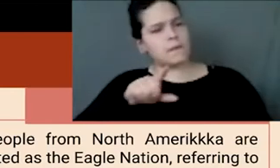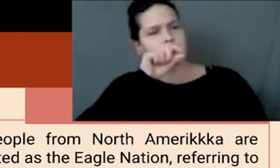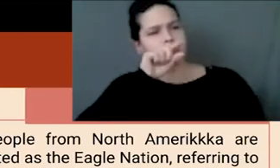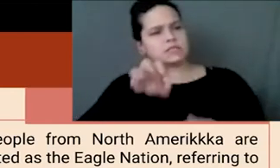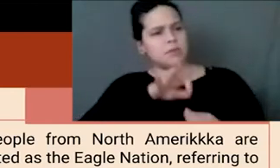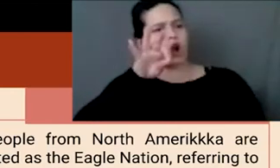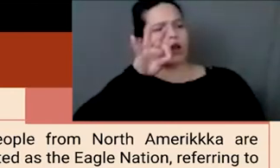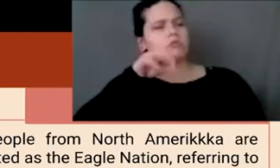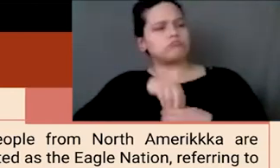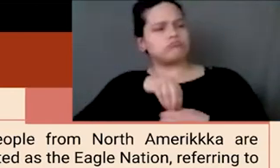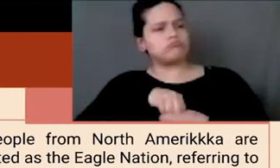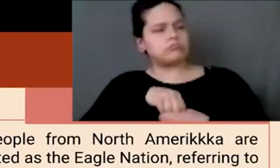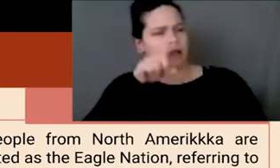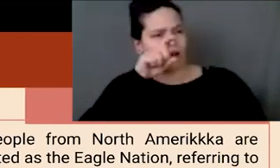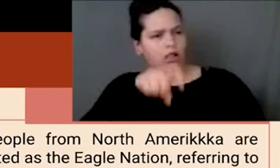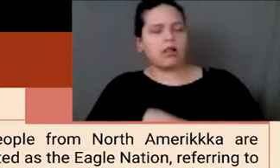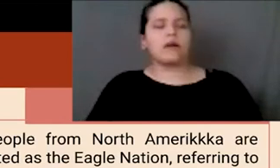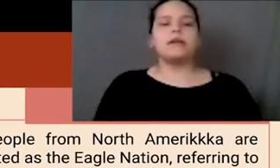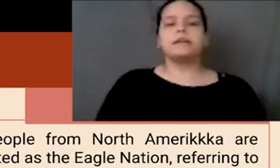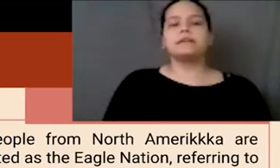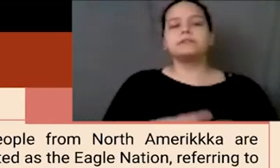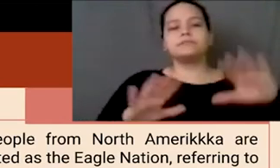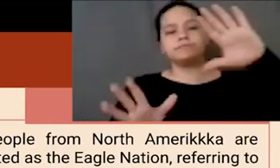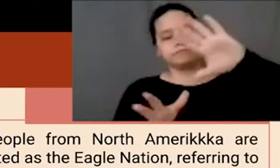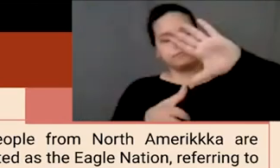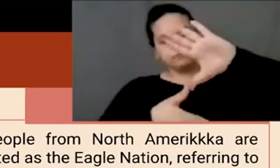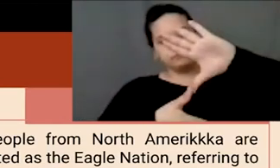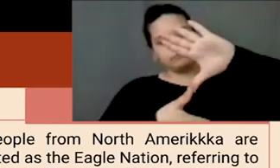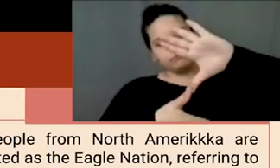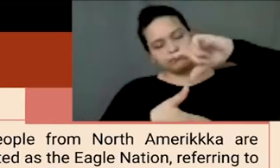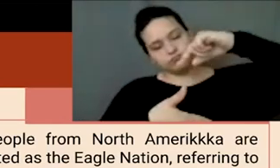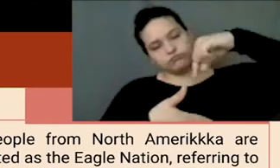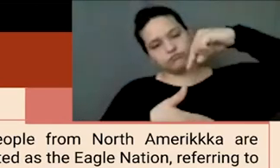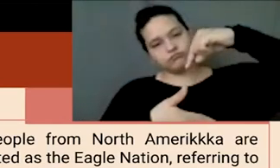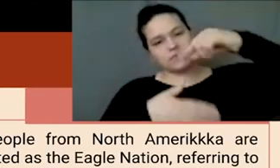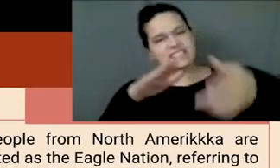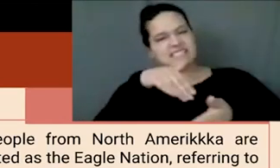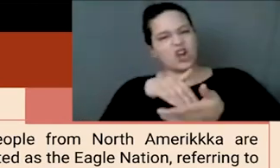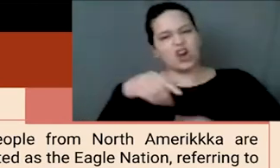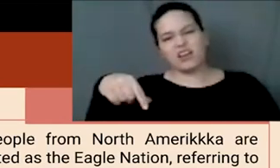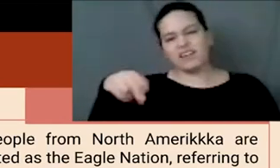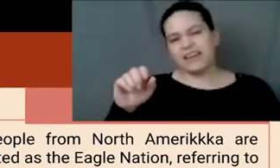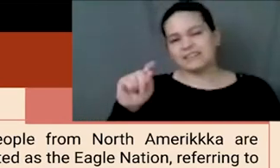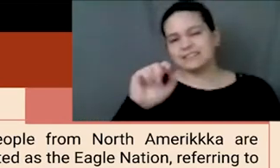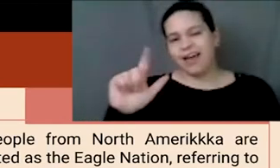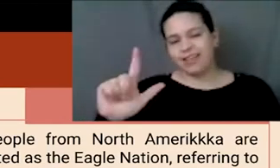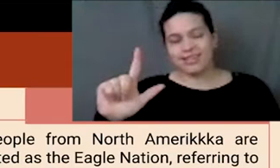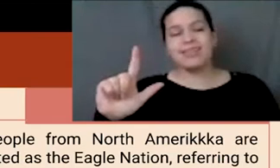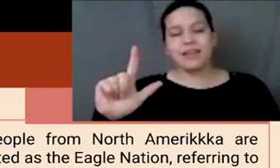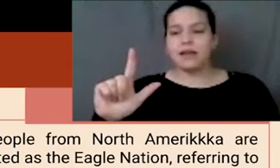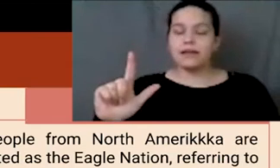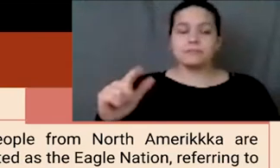The Quetzal Nation is comprised, is comprised by the lands known as